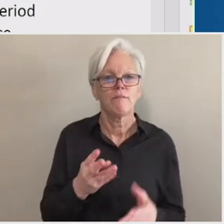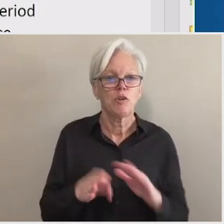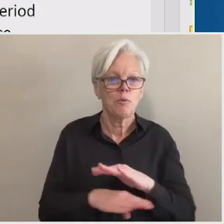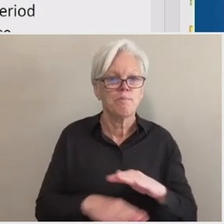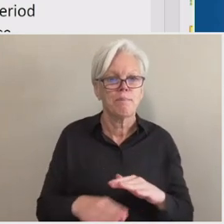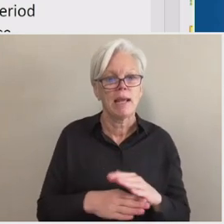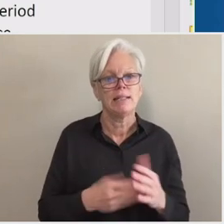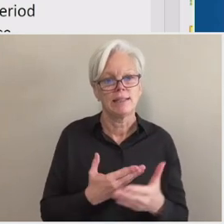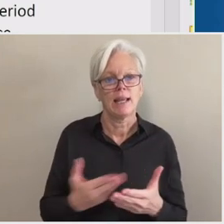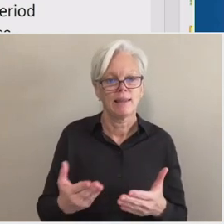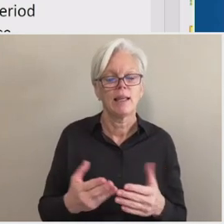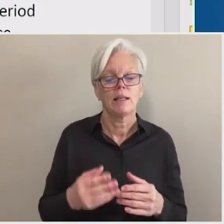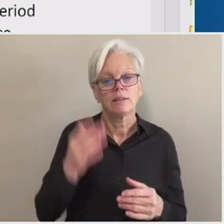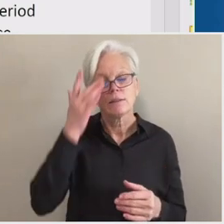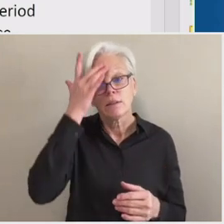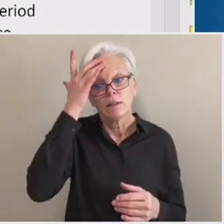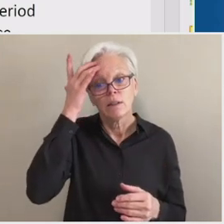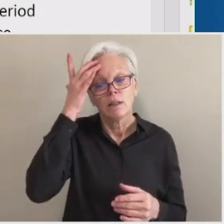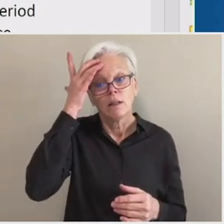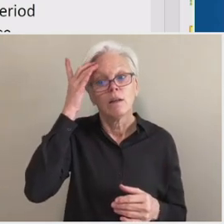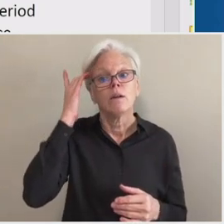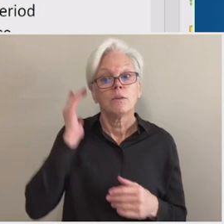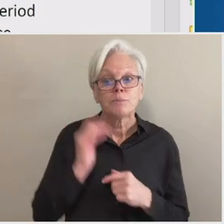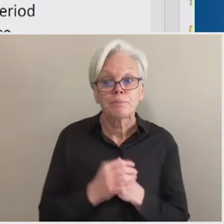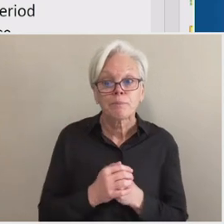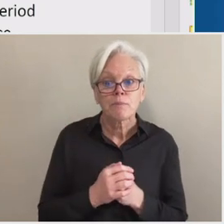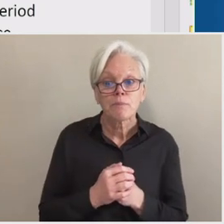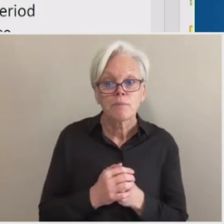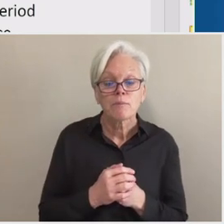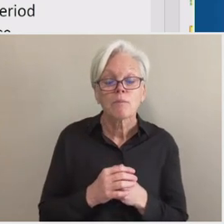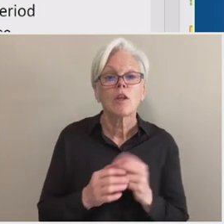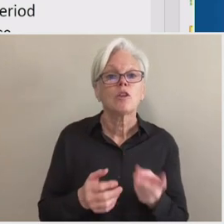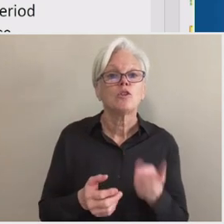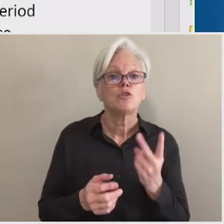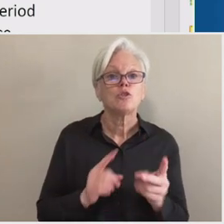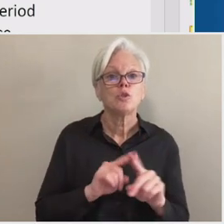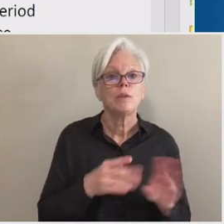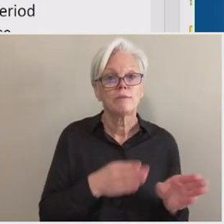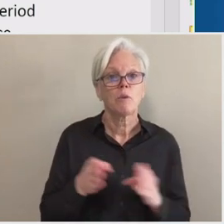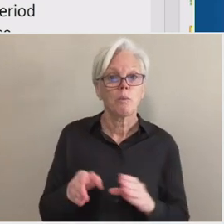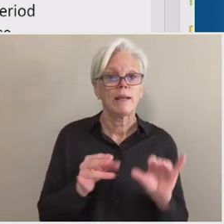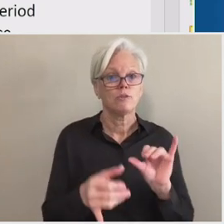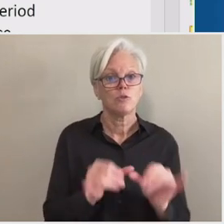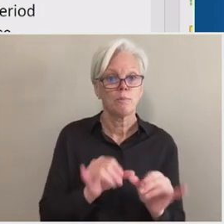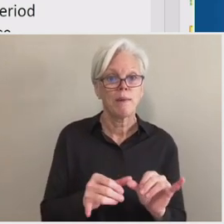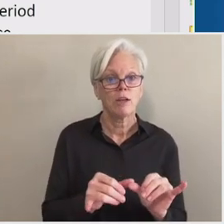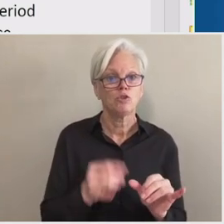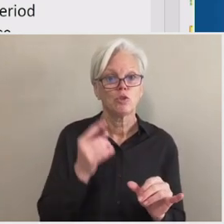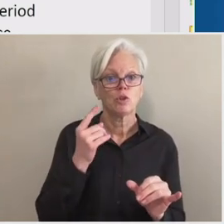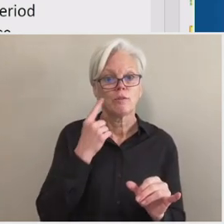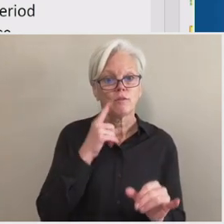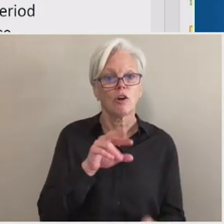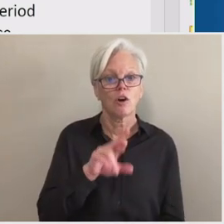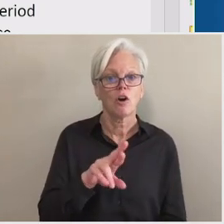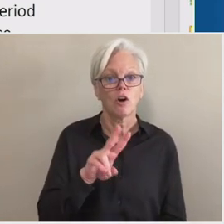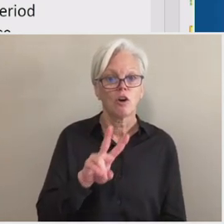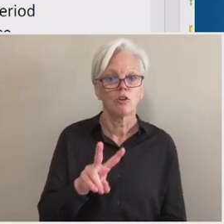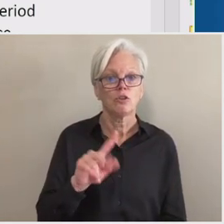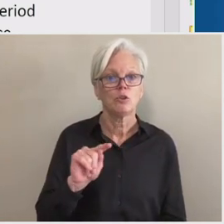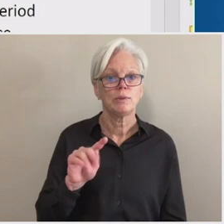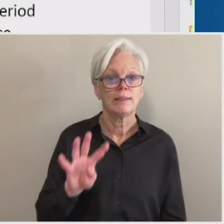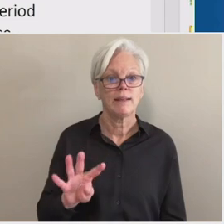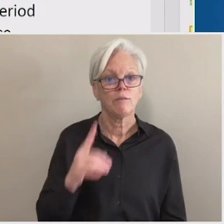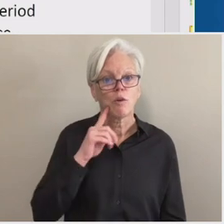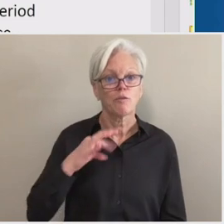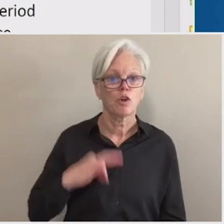There are actually two different units of measurement that we use for R2-T4, for credit